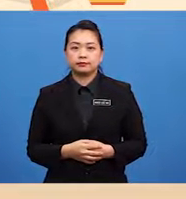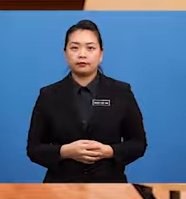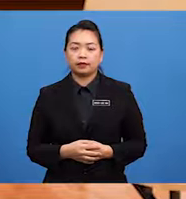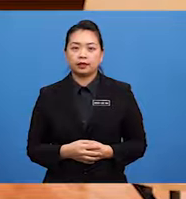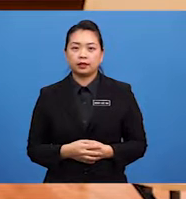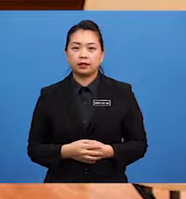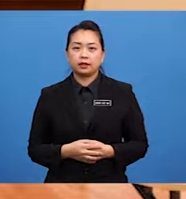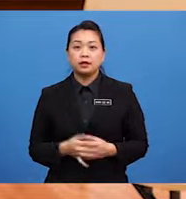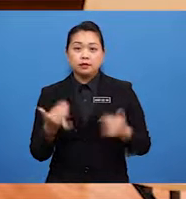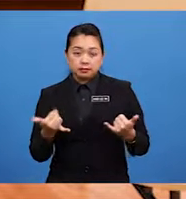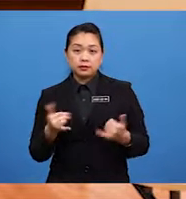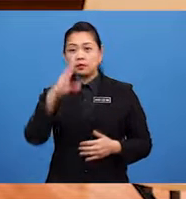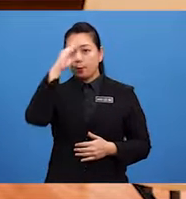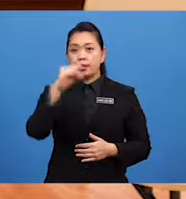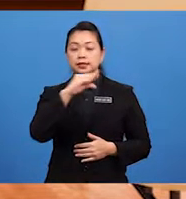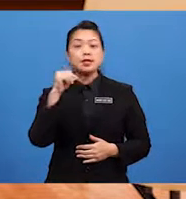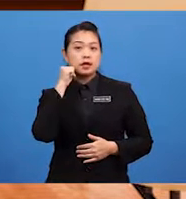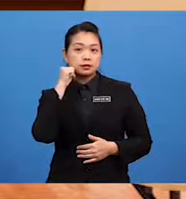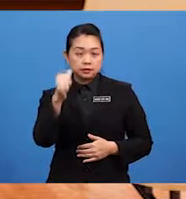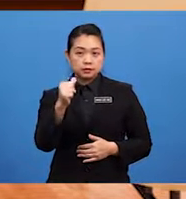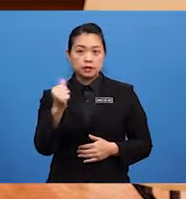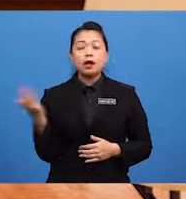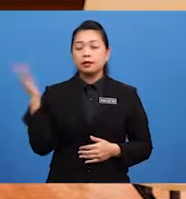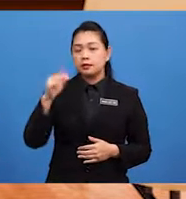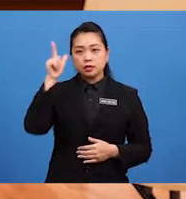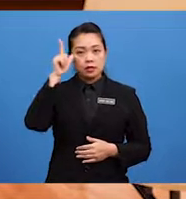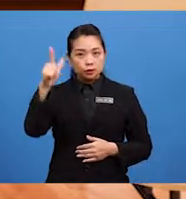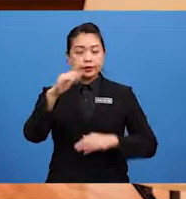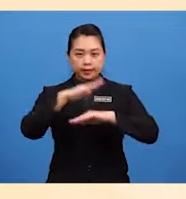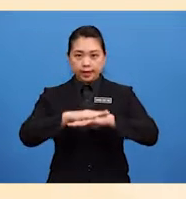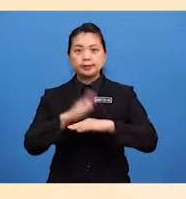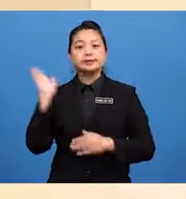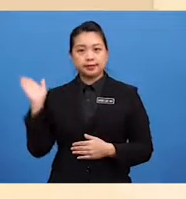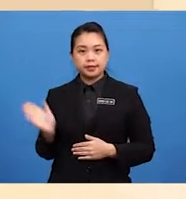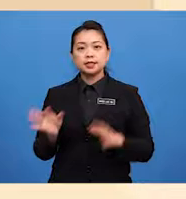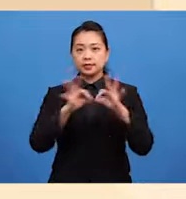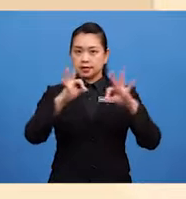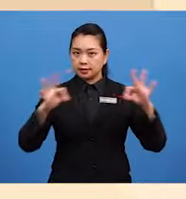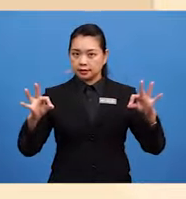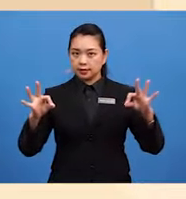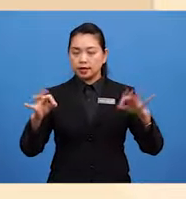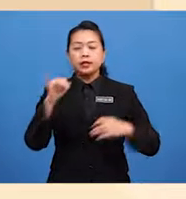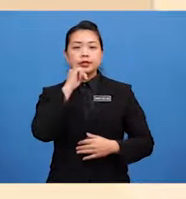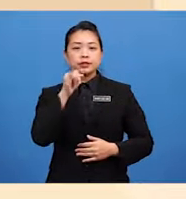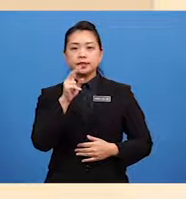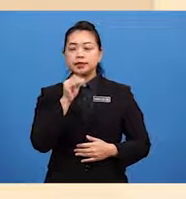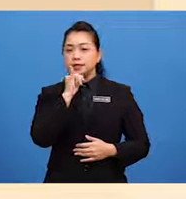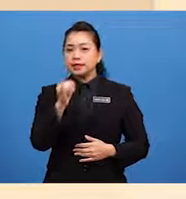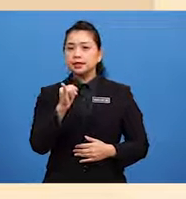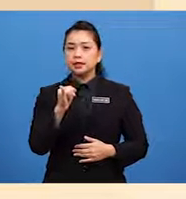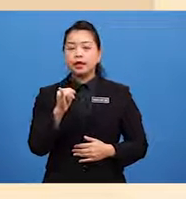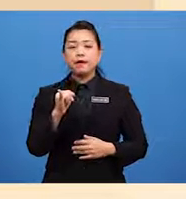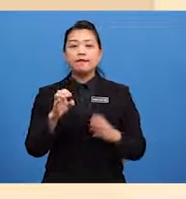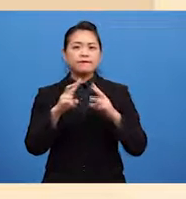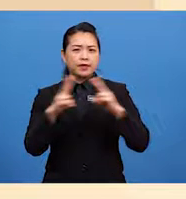Now, boys and girls Let us look at this sentence She is very